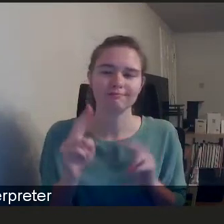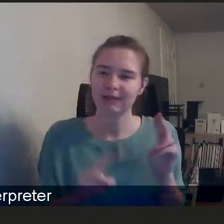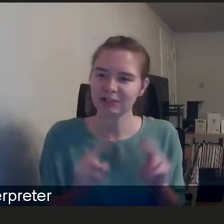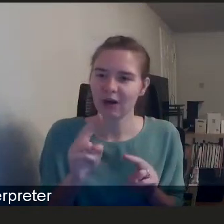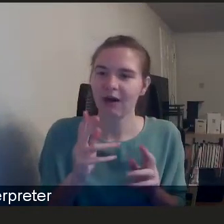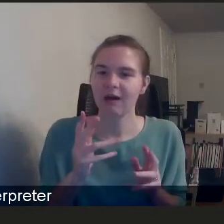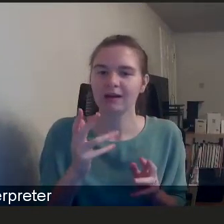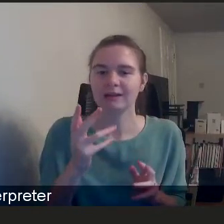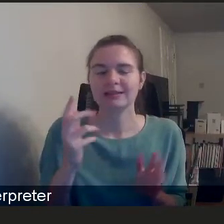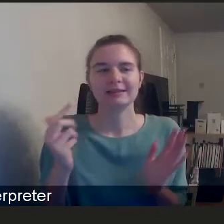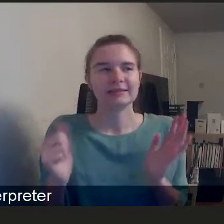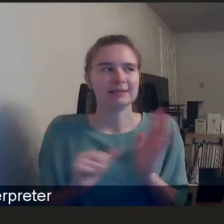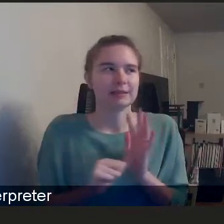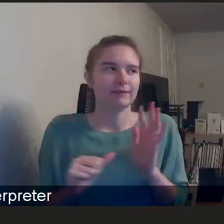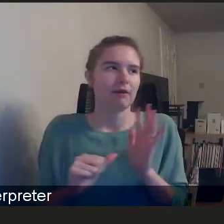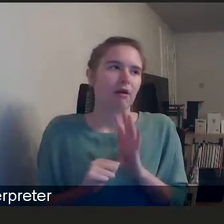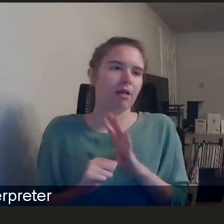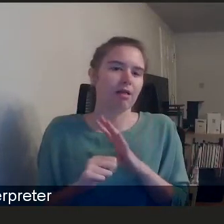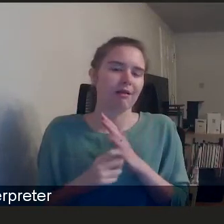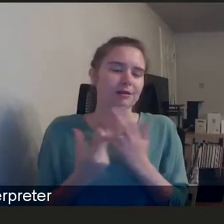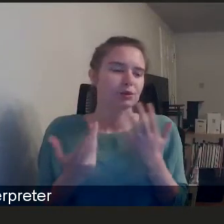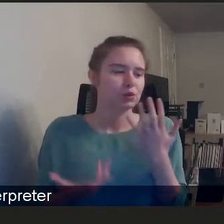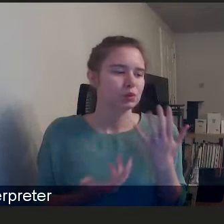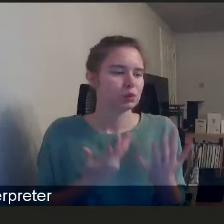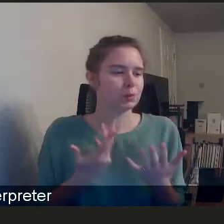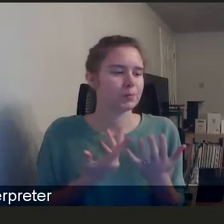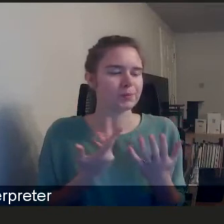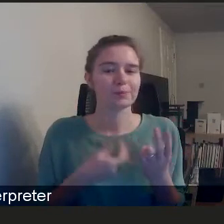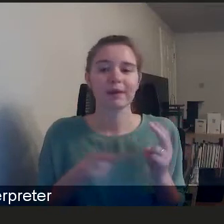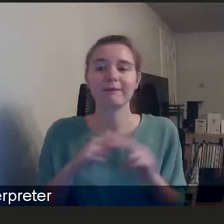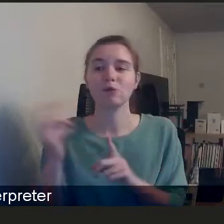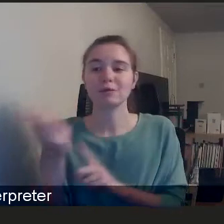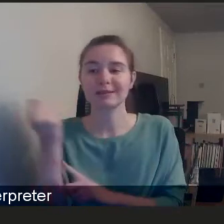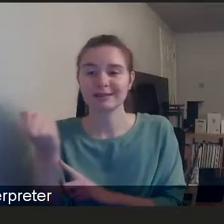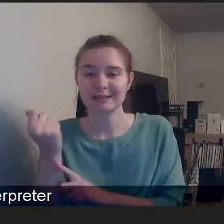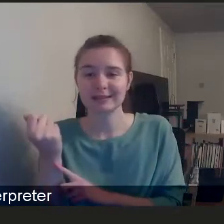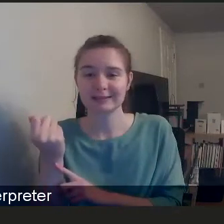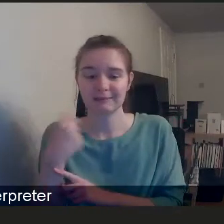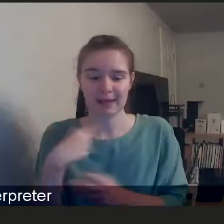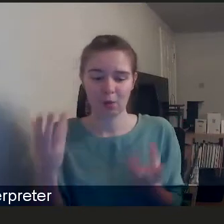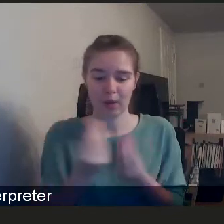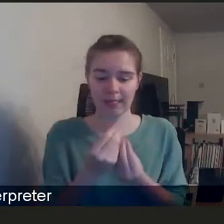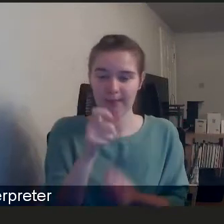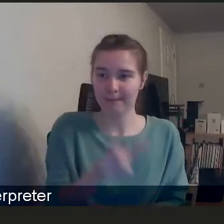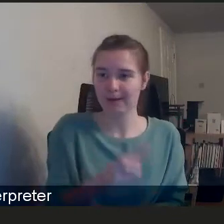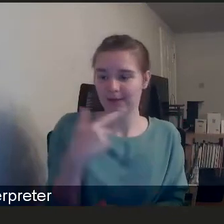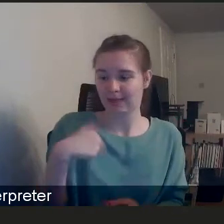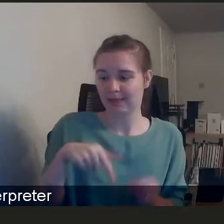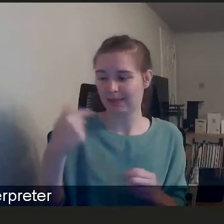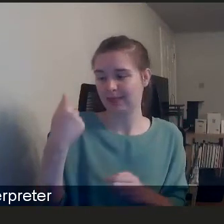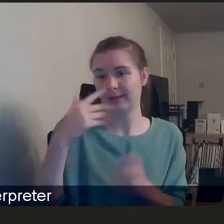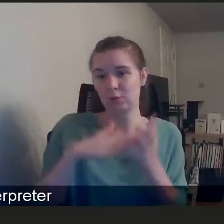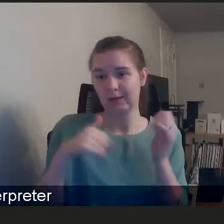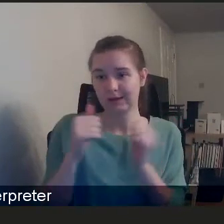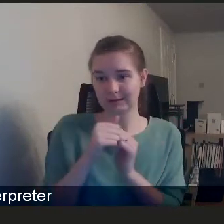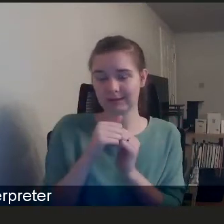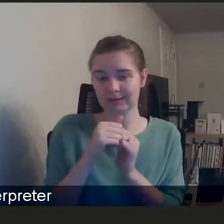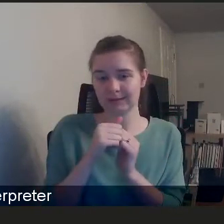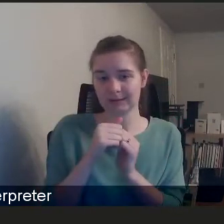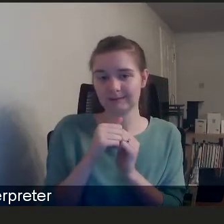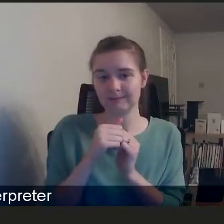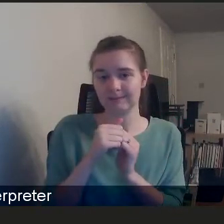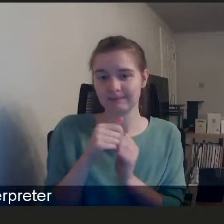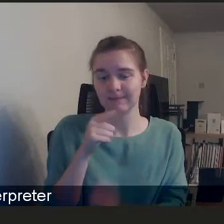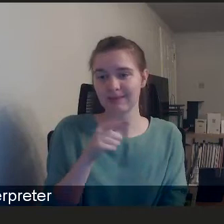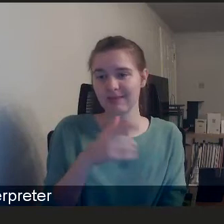hard to be able if you when you succeed. And I was with someone this weekend who really